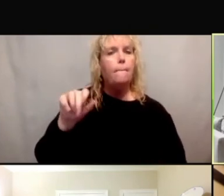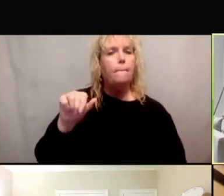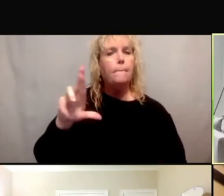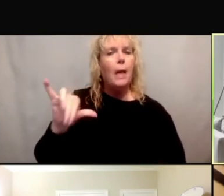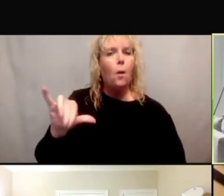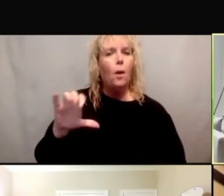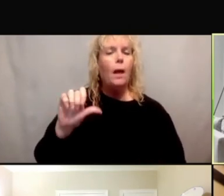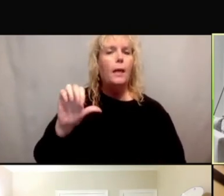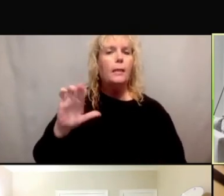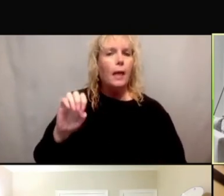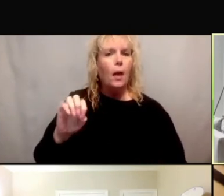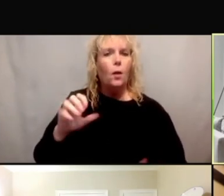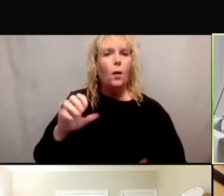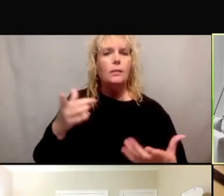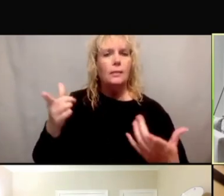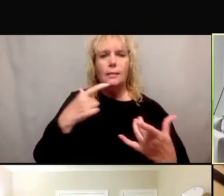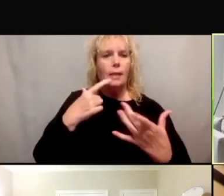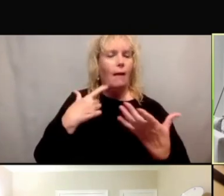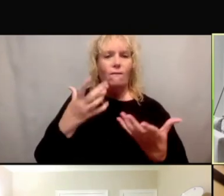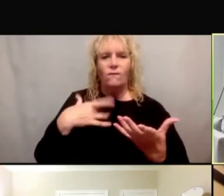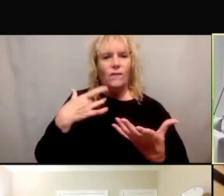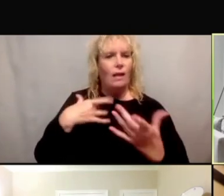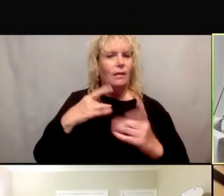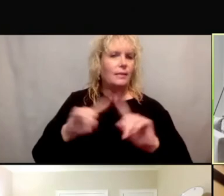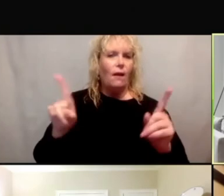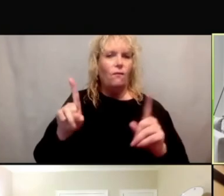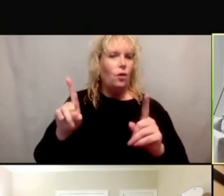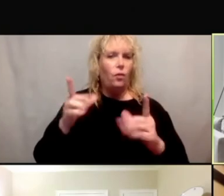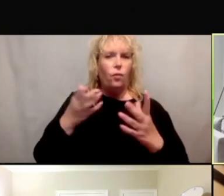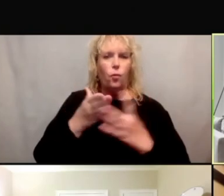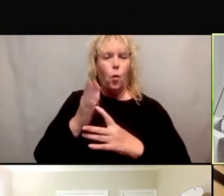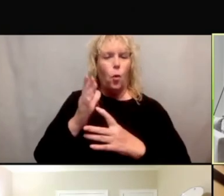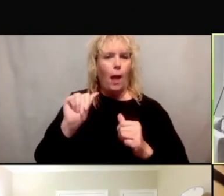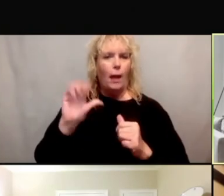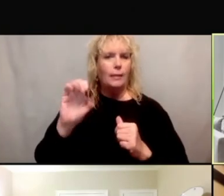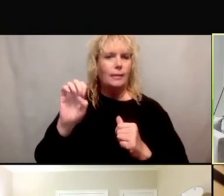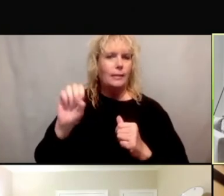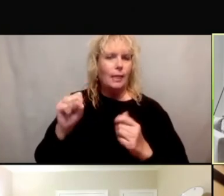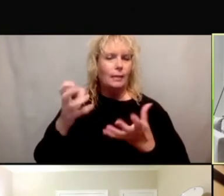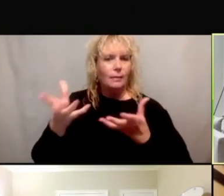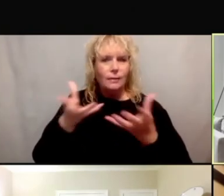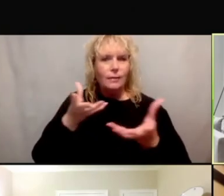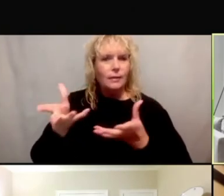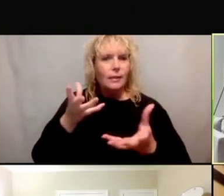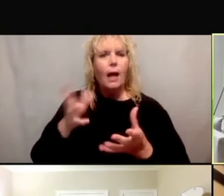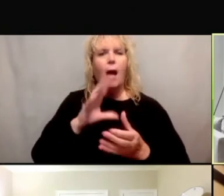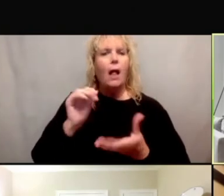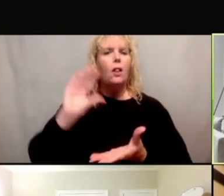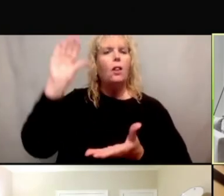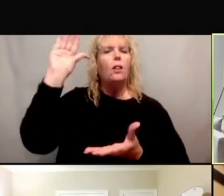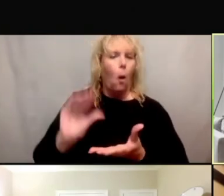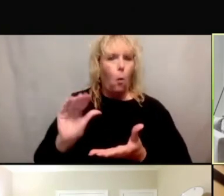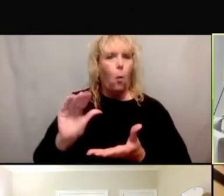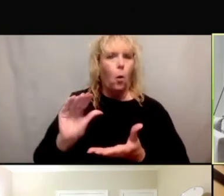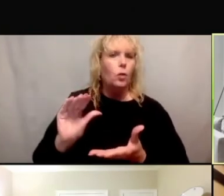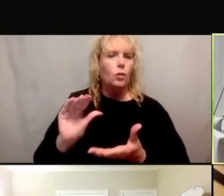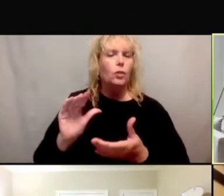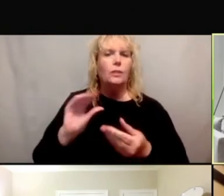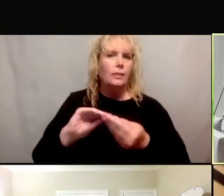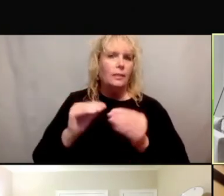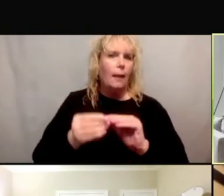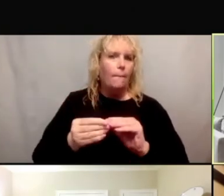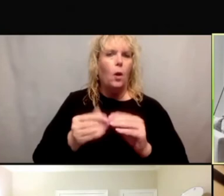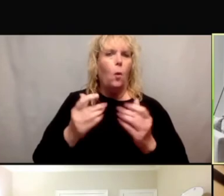differences with access to care delivered through telemedicine and specifically a lower proportion of telemedicine visits were being conducted among